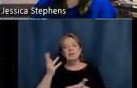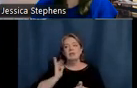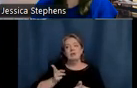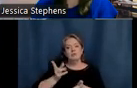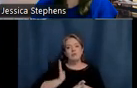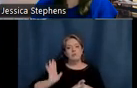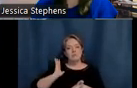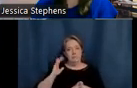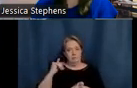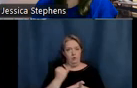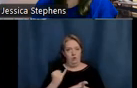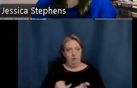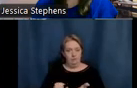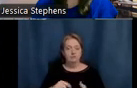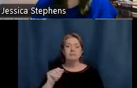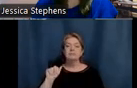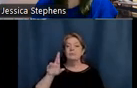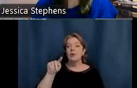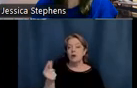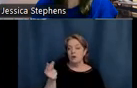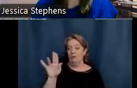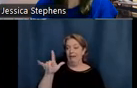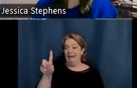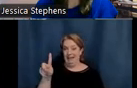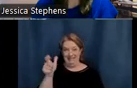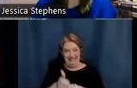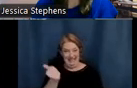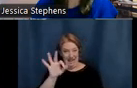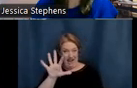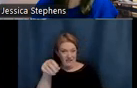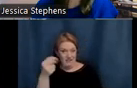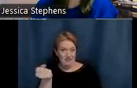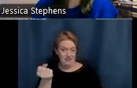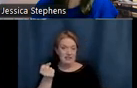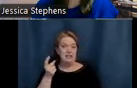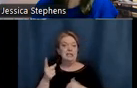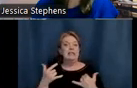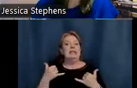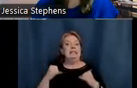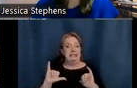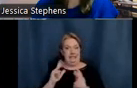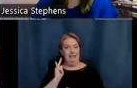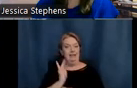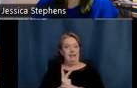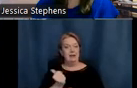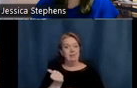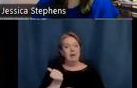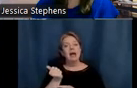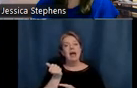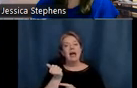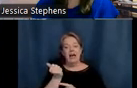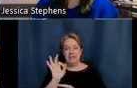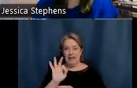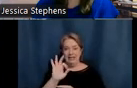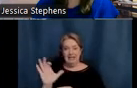The Art Guild was founded in the 1950s and retains the impressive 19th century miner house as